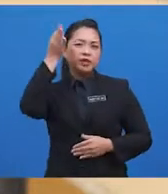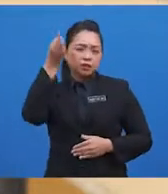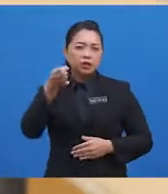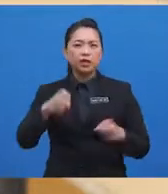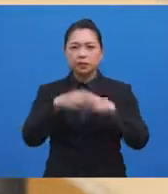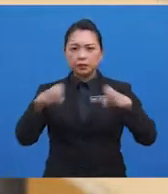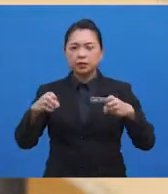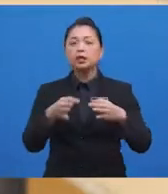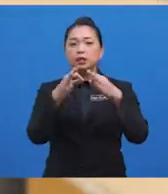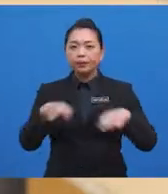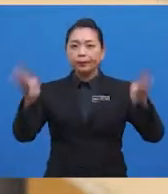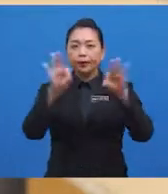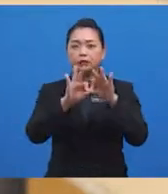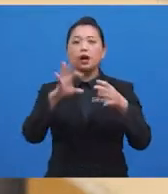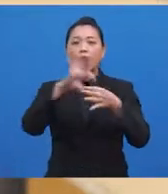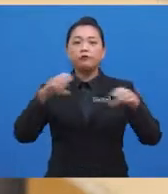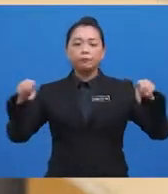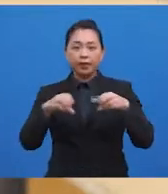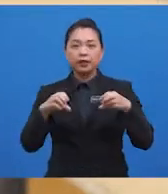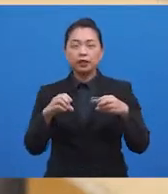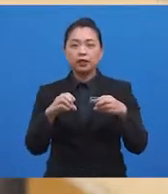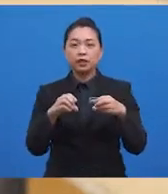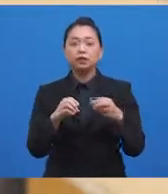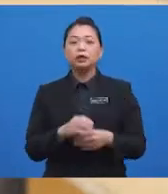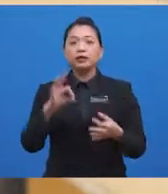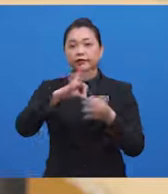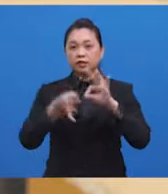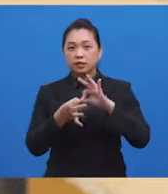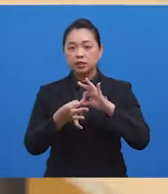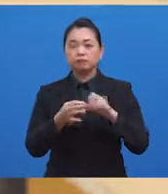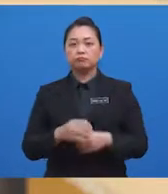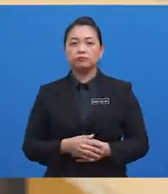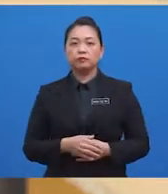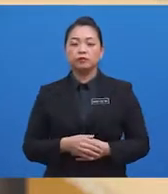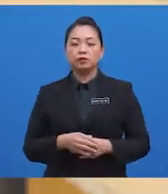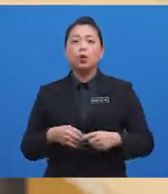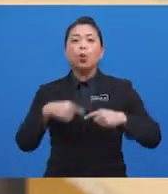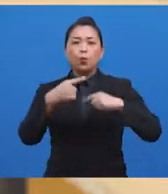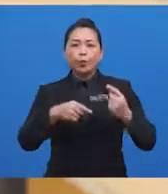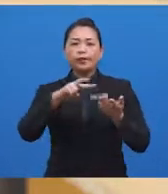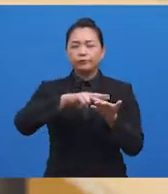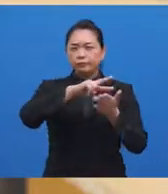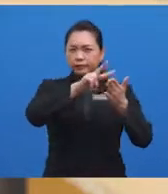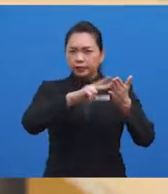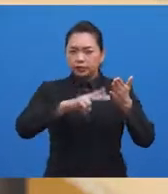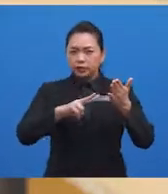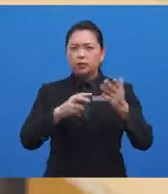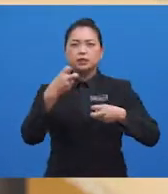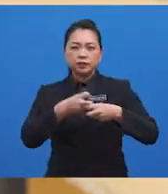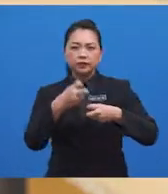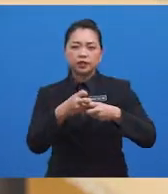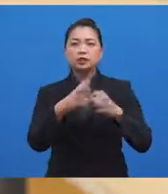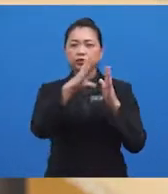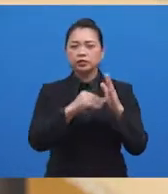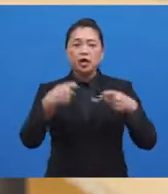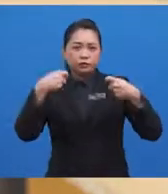importance of making inferences when reading any text. Now, when reading a particularly difficult text, try